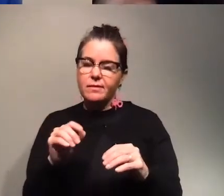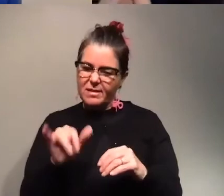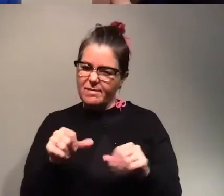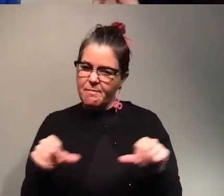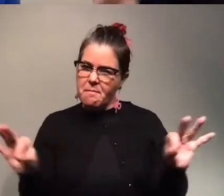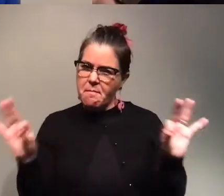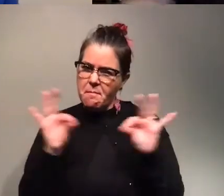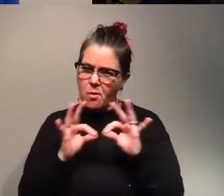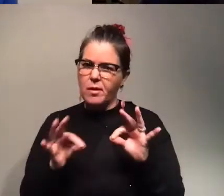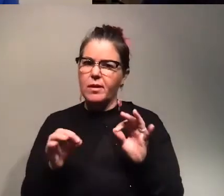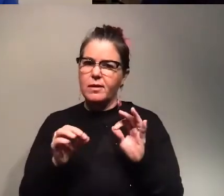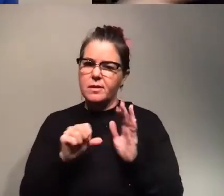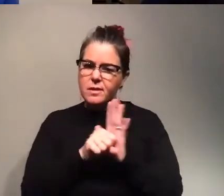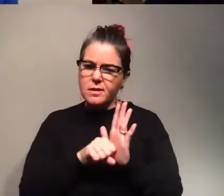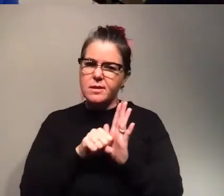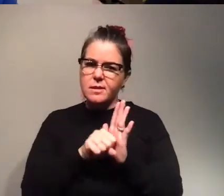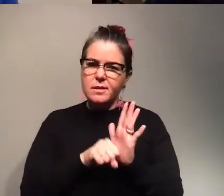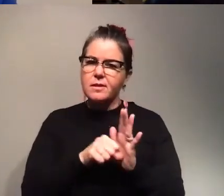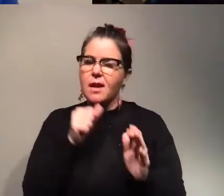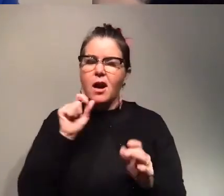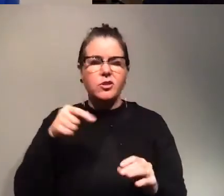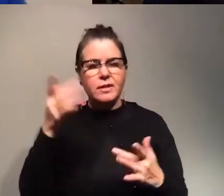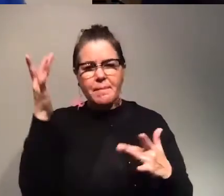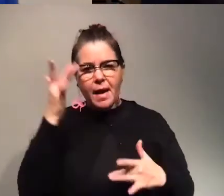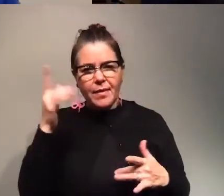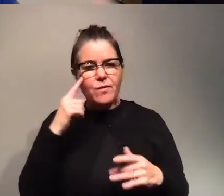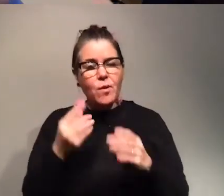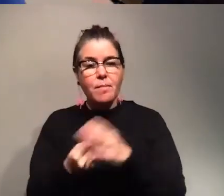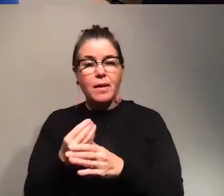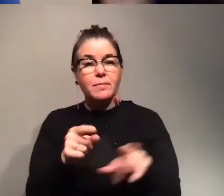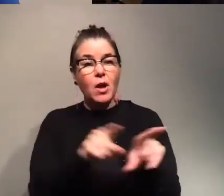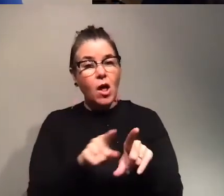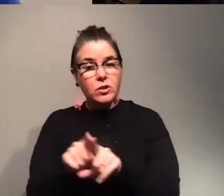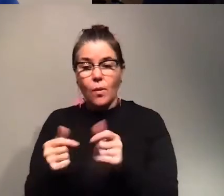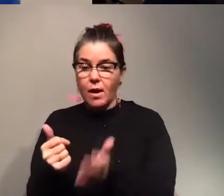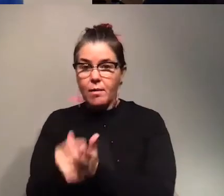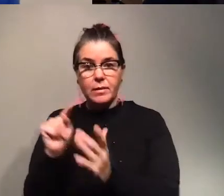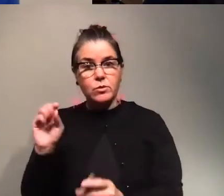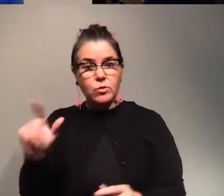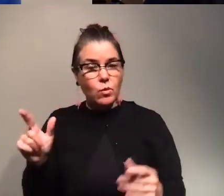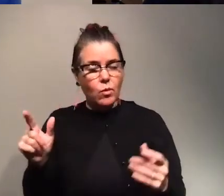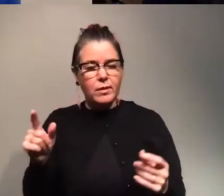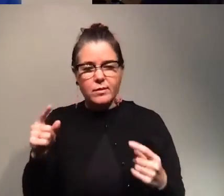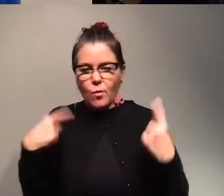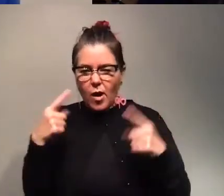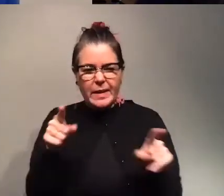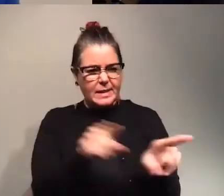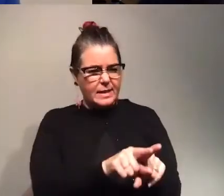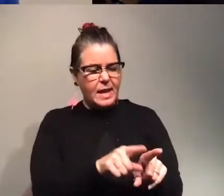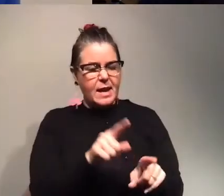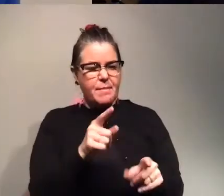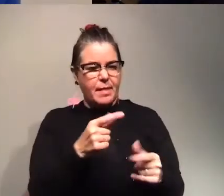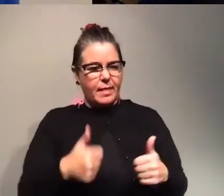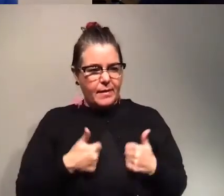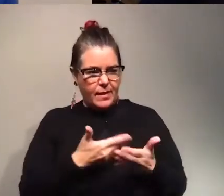agrobacterium is not only as a pathogen for plants but also as a tool it's it's like it's wild that the same organism